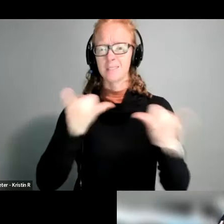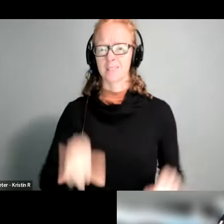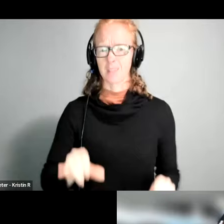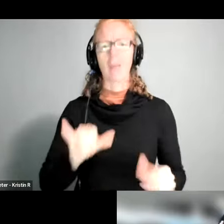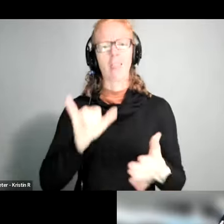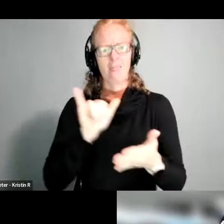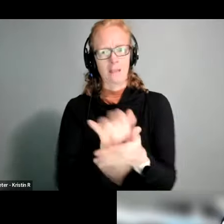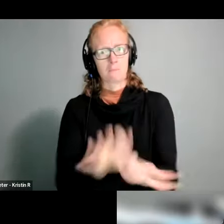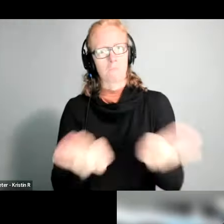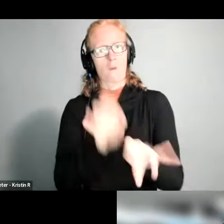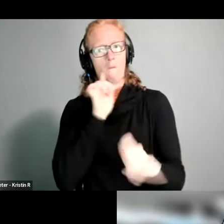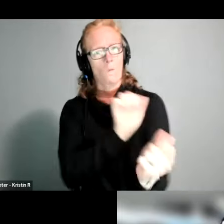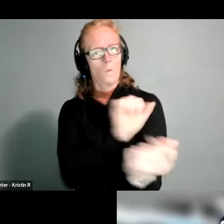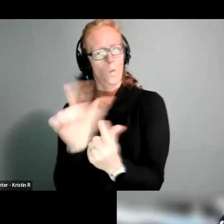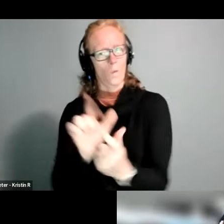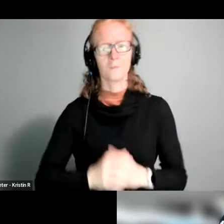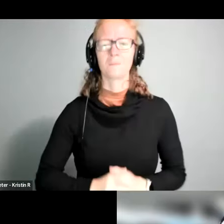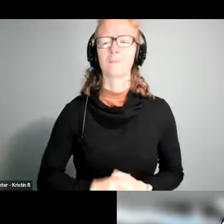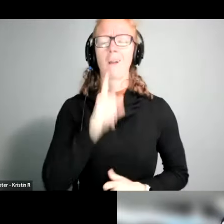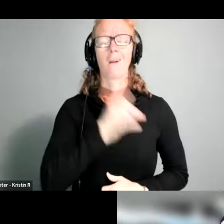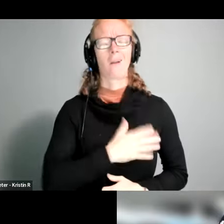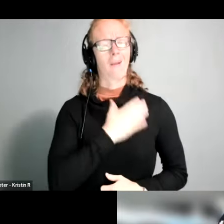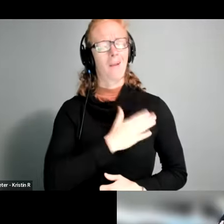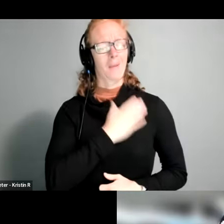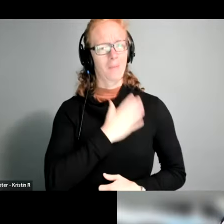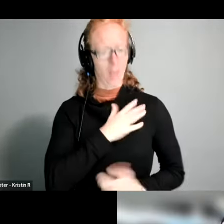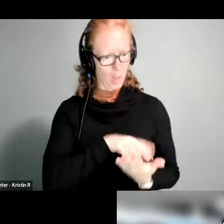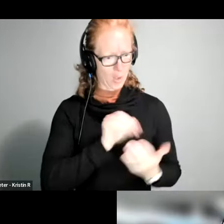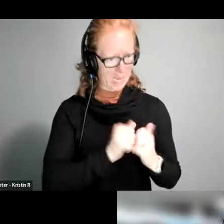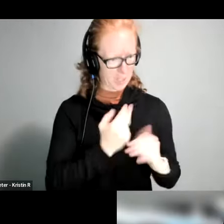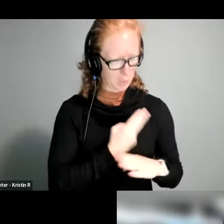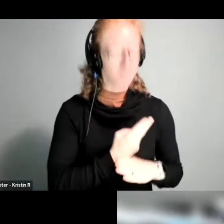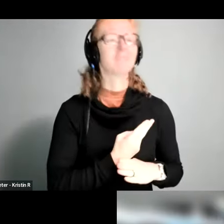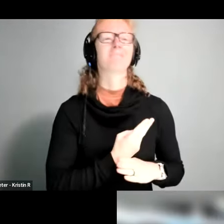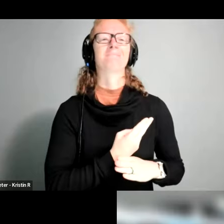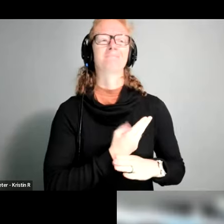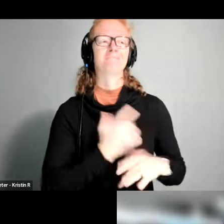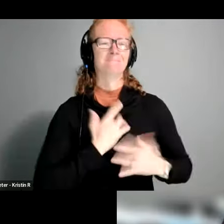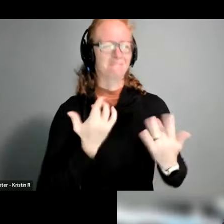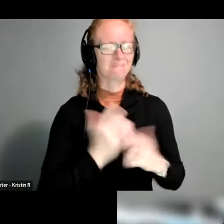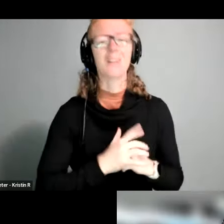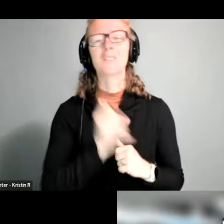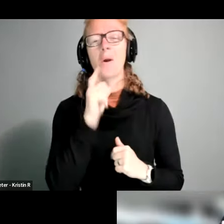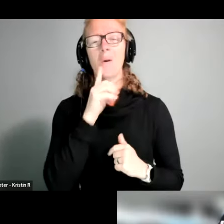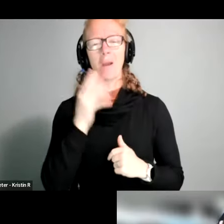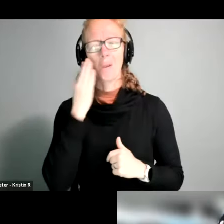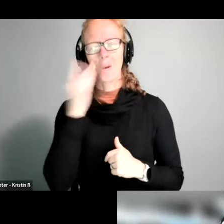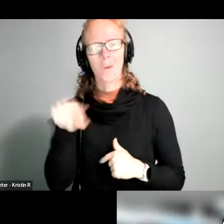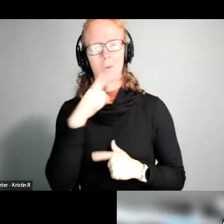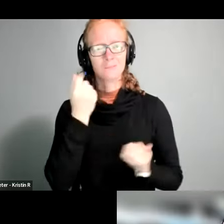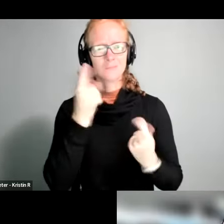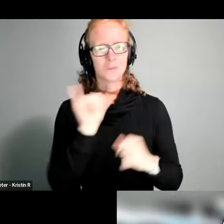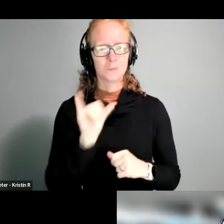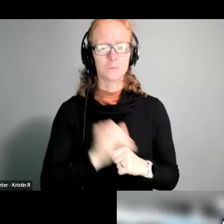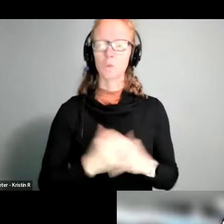um and i certainly was happy when i learned how to use it um today we have sorry